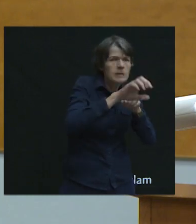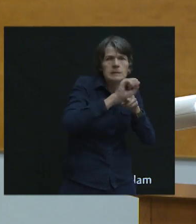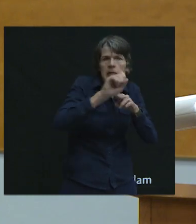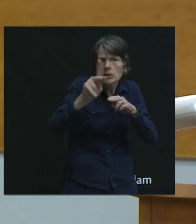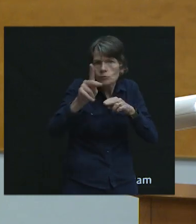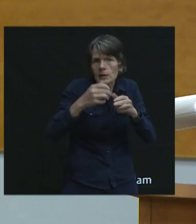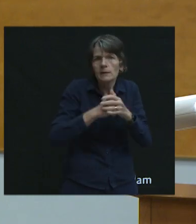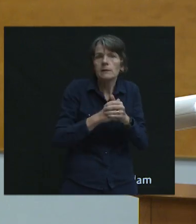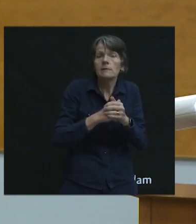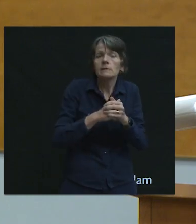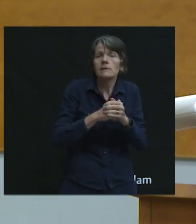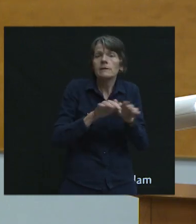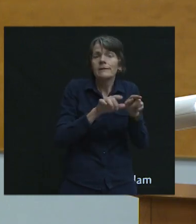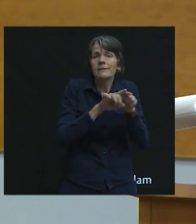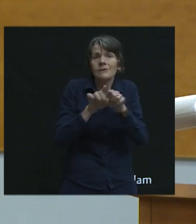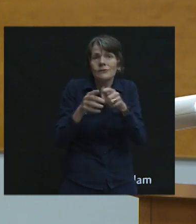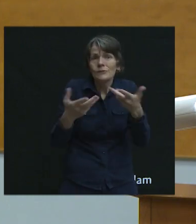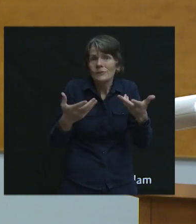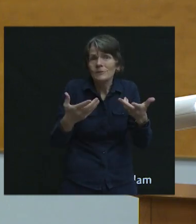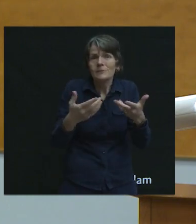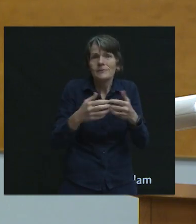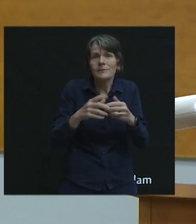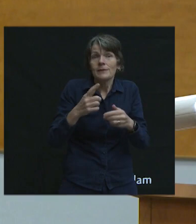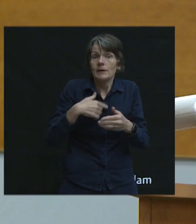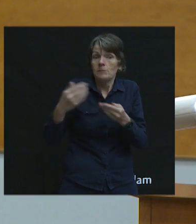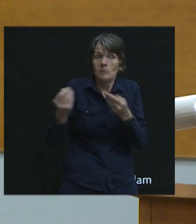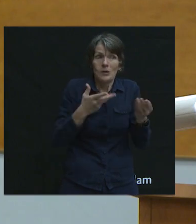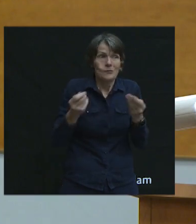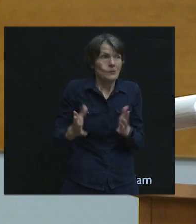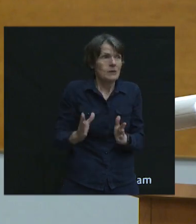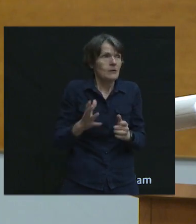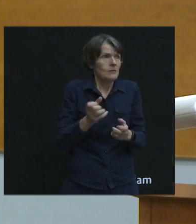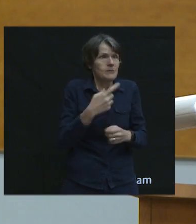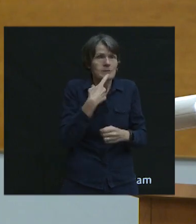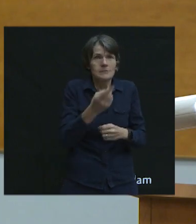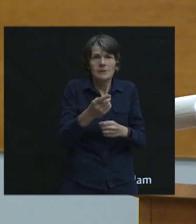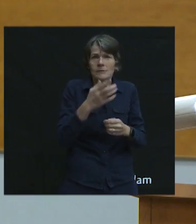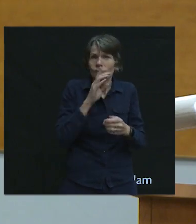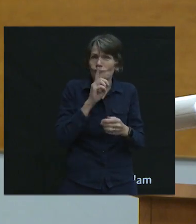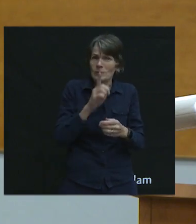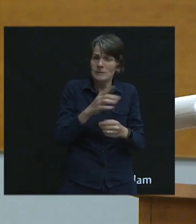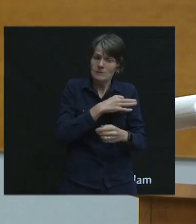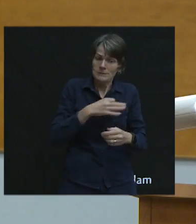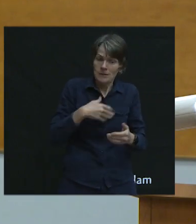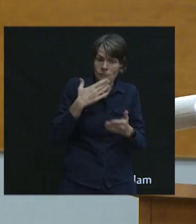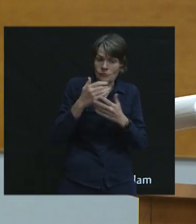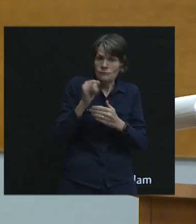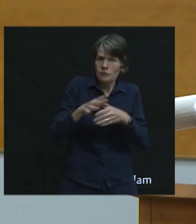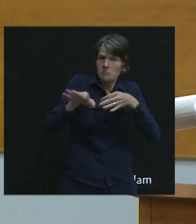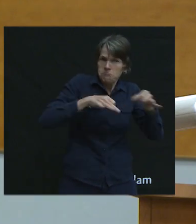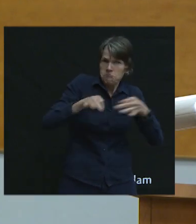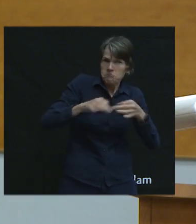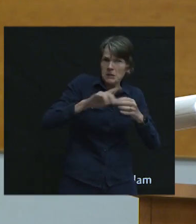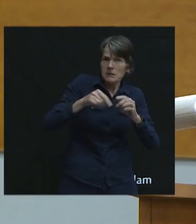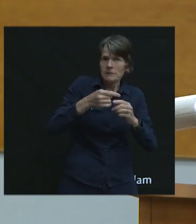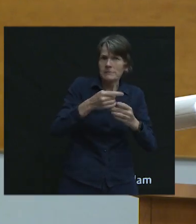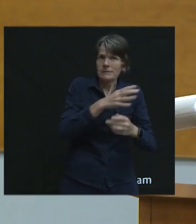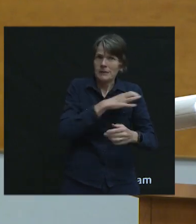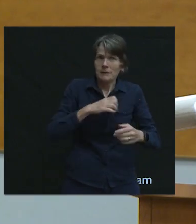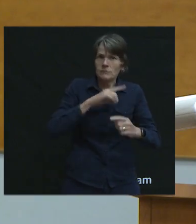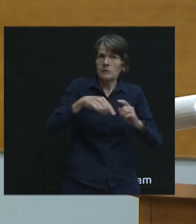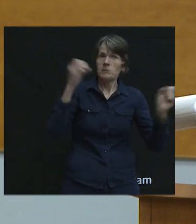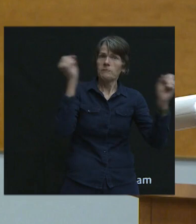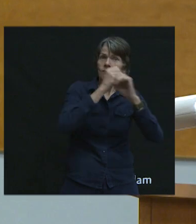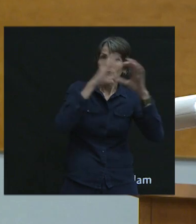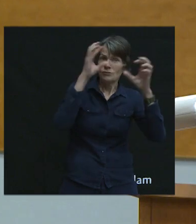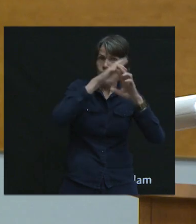And staff, I can just say, like, as your moderator, like, they've done a great job kind of explaining to council this opportunity, the vision that's in front of